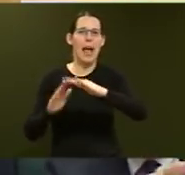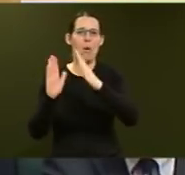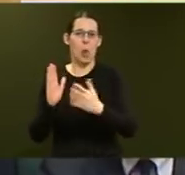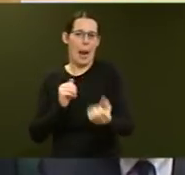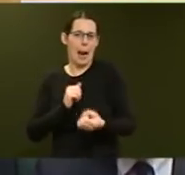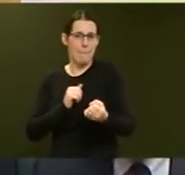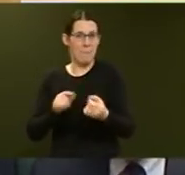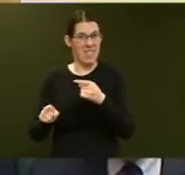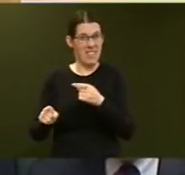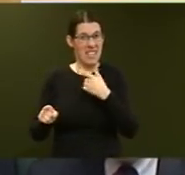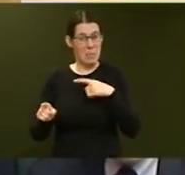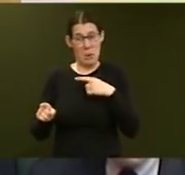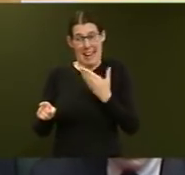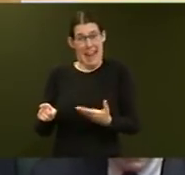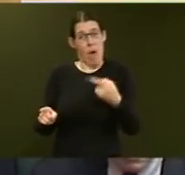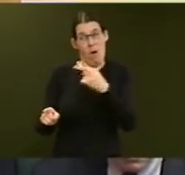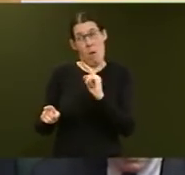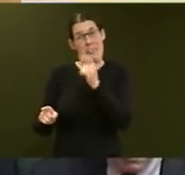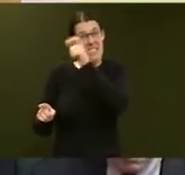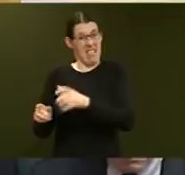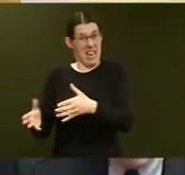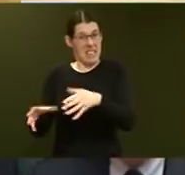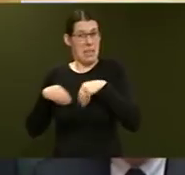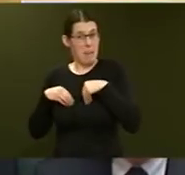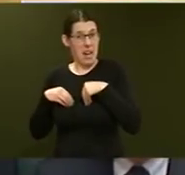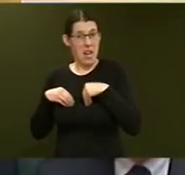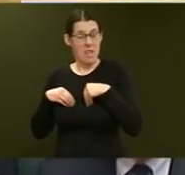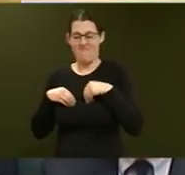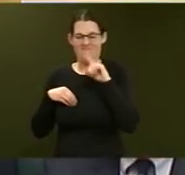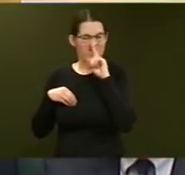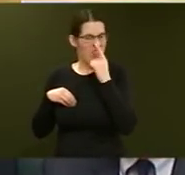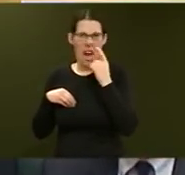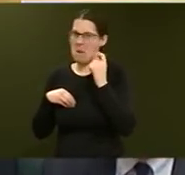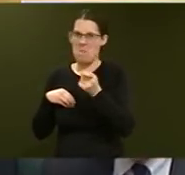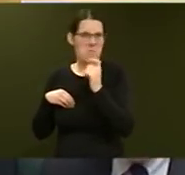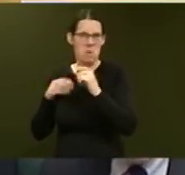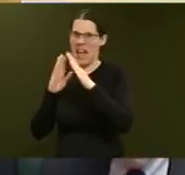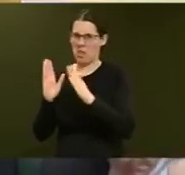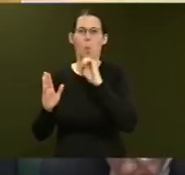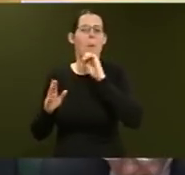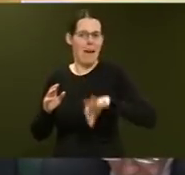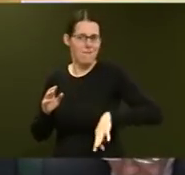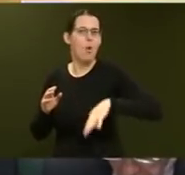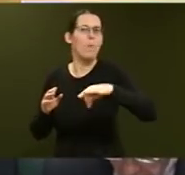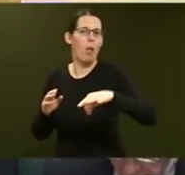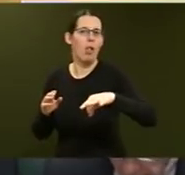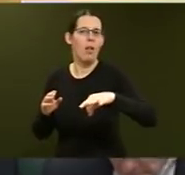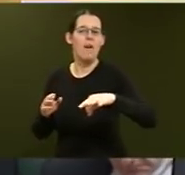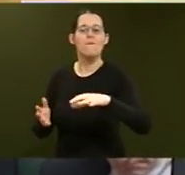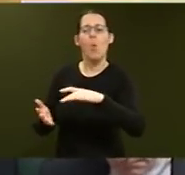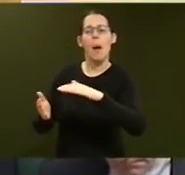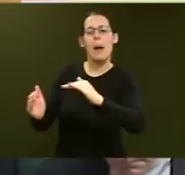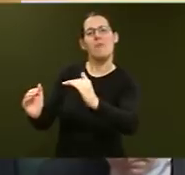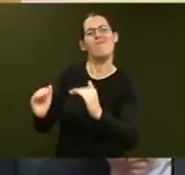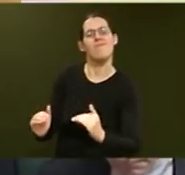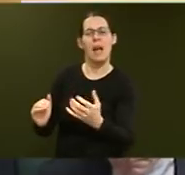failed to build houses that will be affordable for truly middle-income earners, so he's had to cast the net to include virtually every first